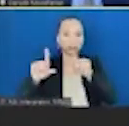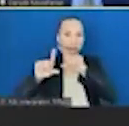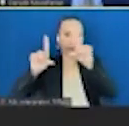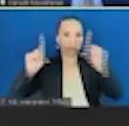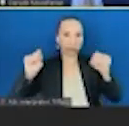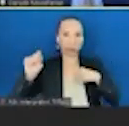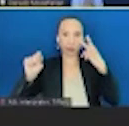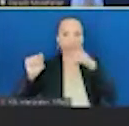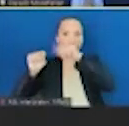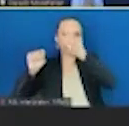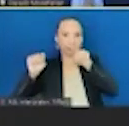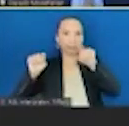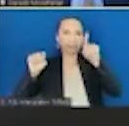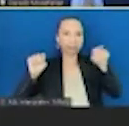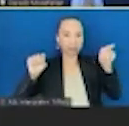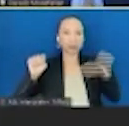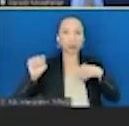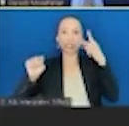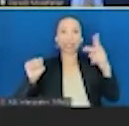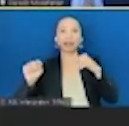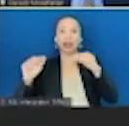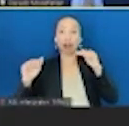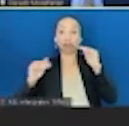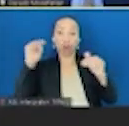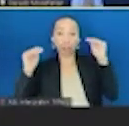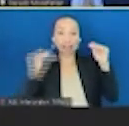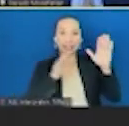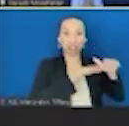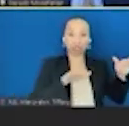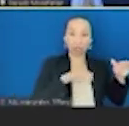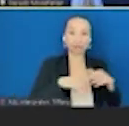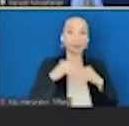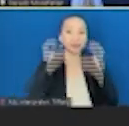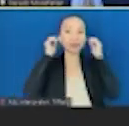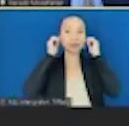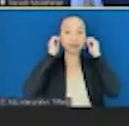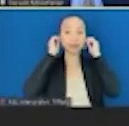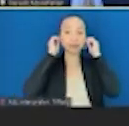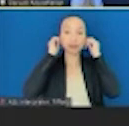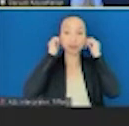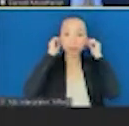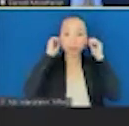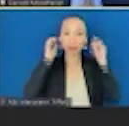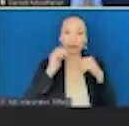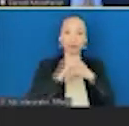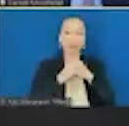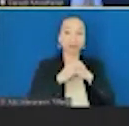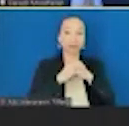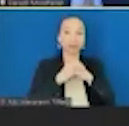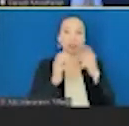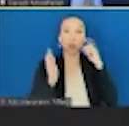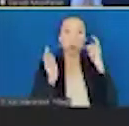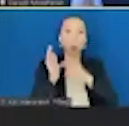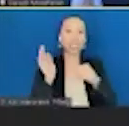and among children, the proportion of meals that are of poor nutritional quality,